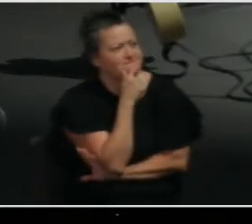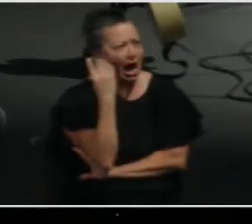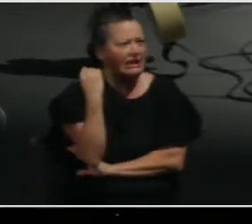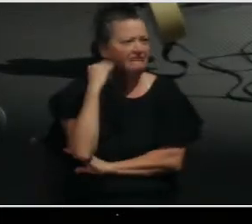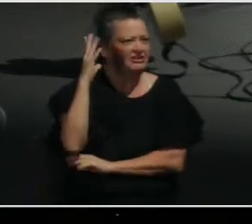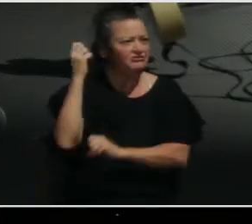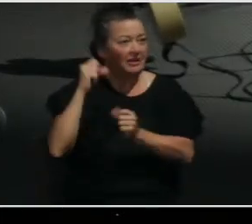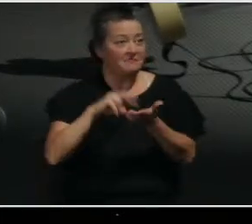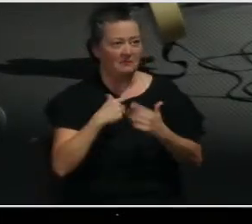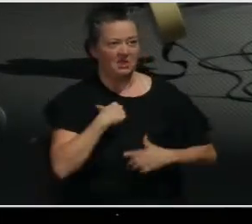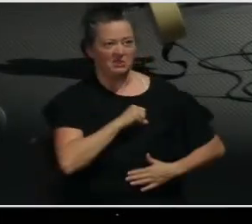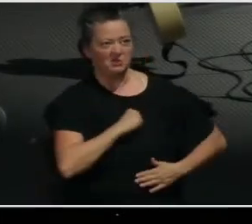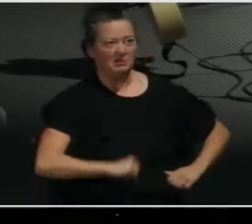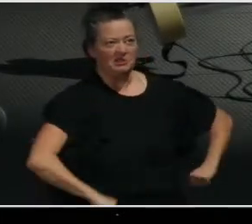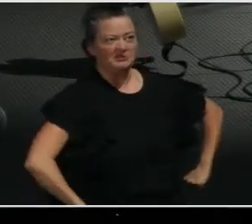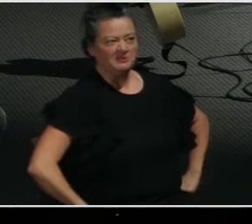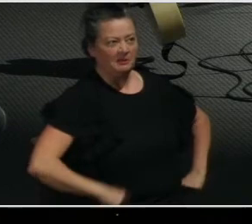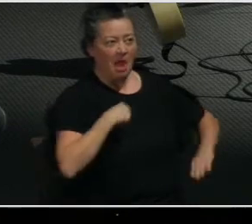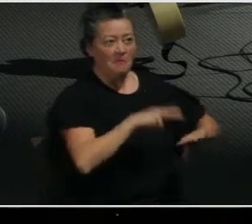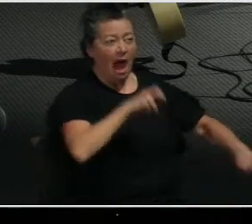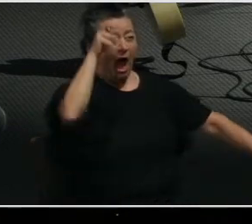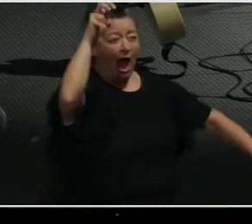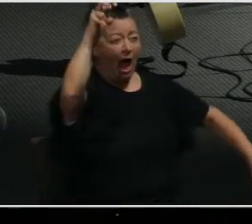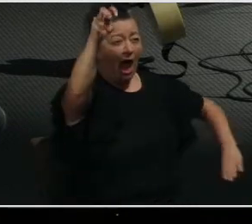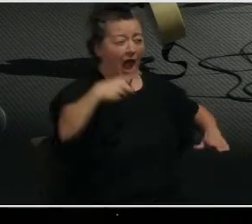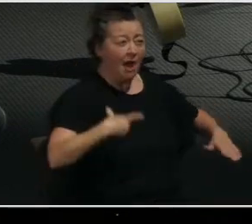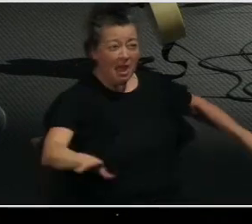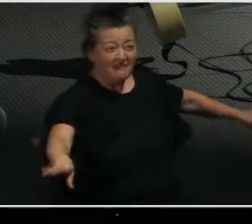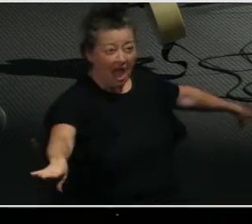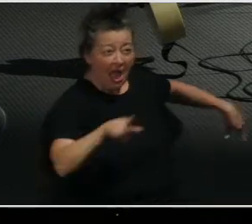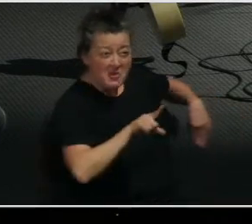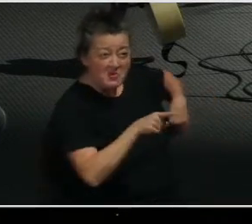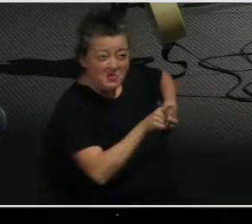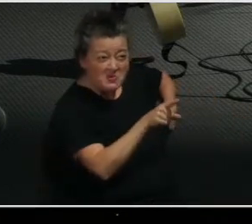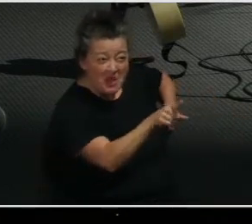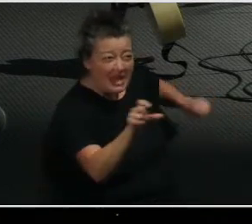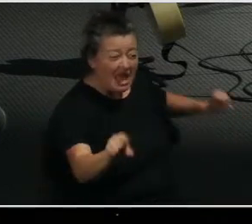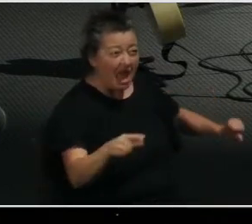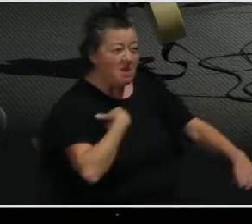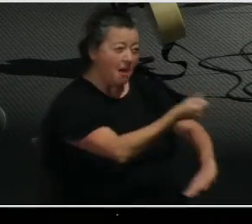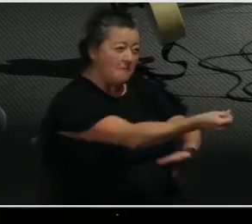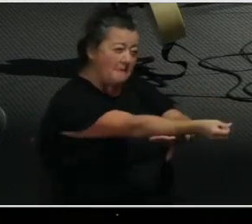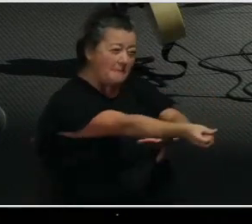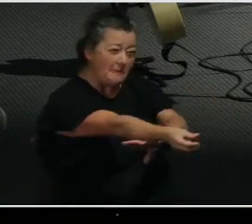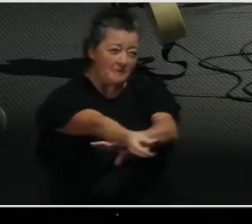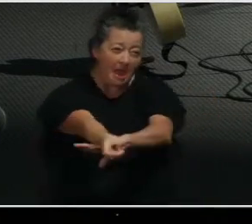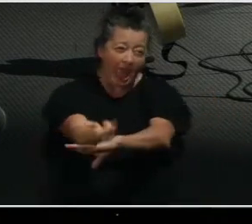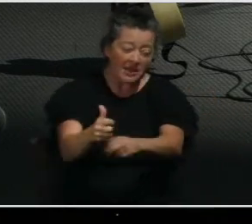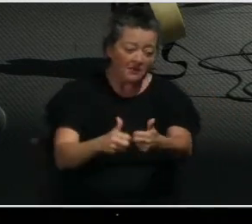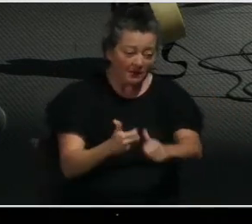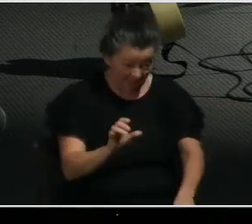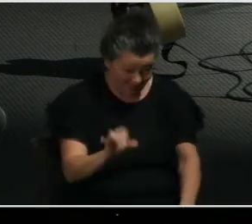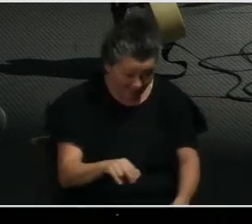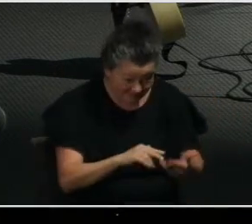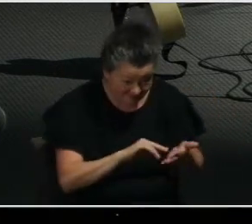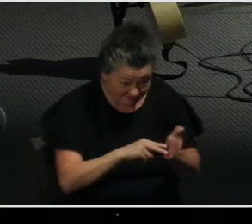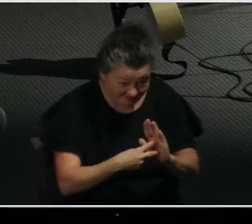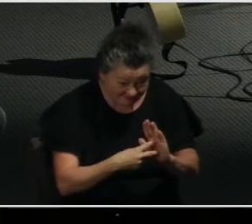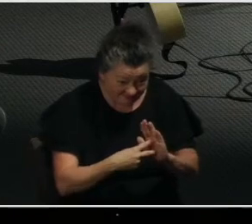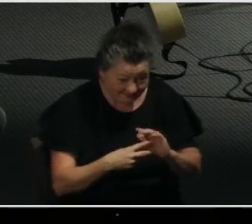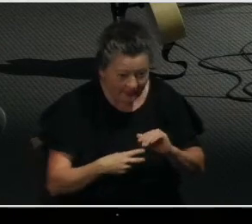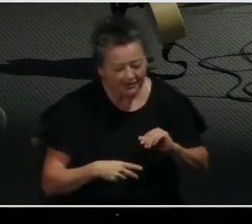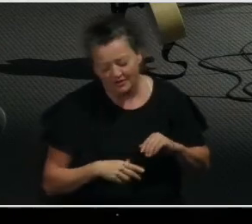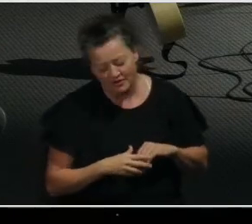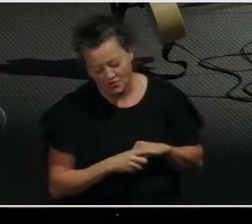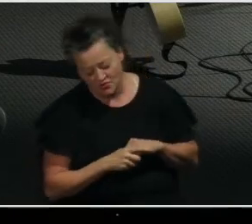I'm going to be able to leap tall buildings, and I'm going to be able to overcome every problem in my life with Superman